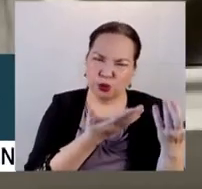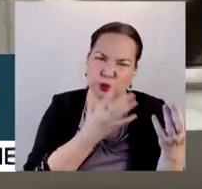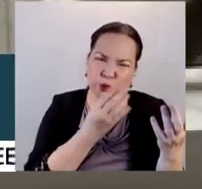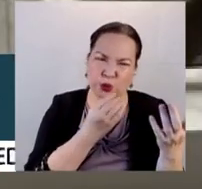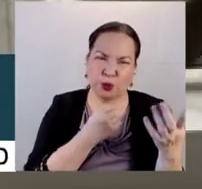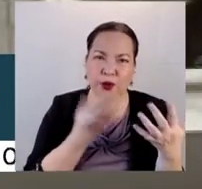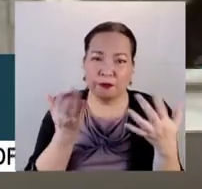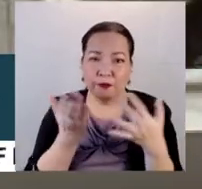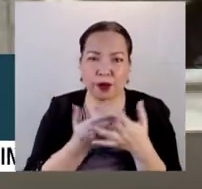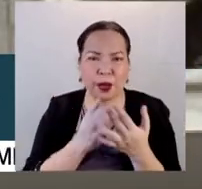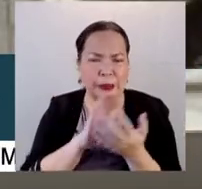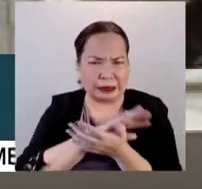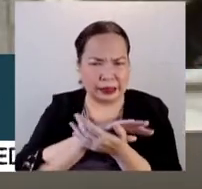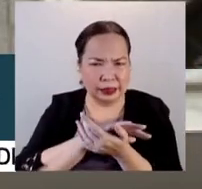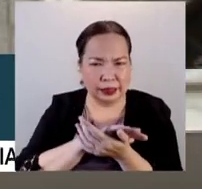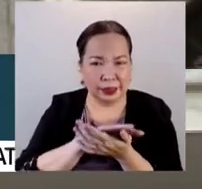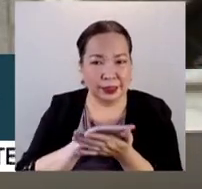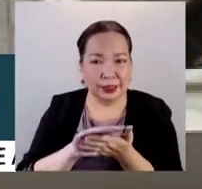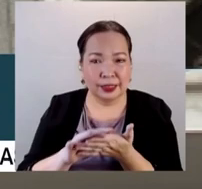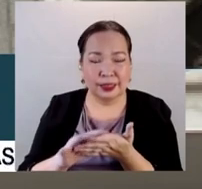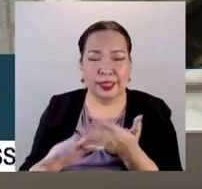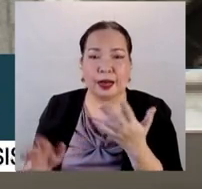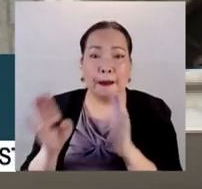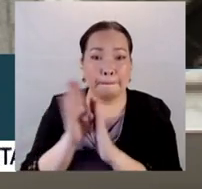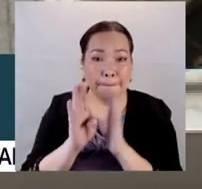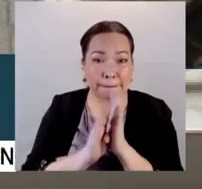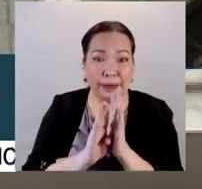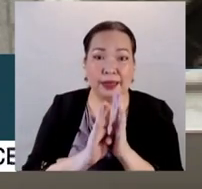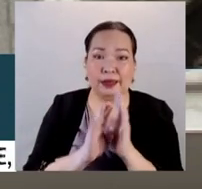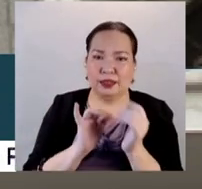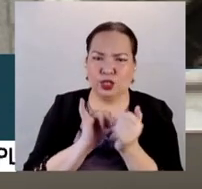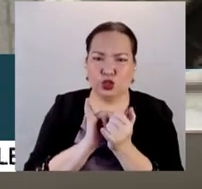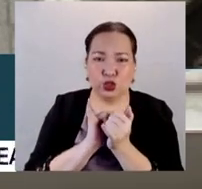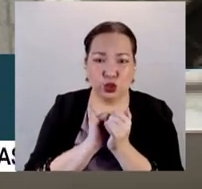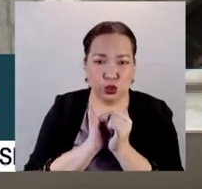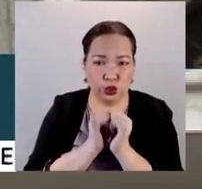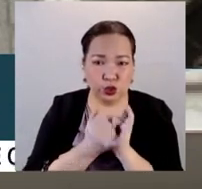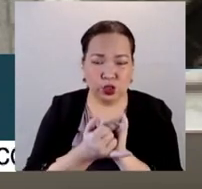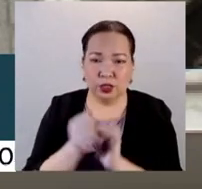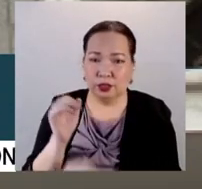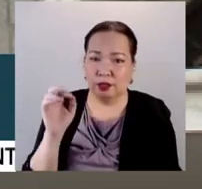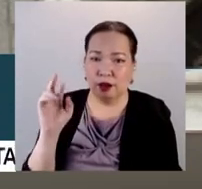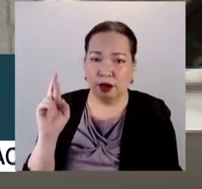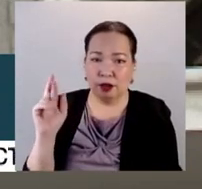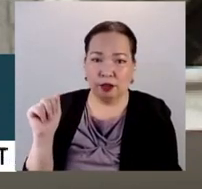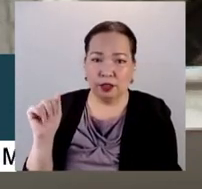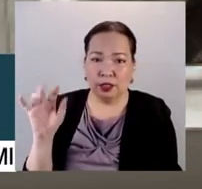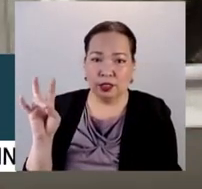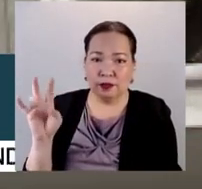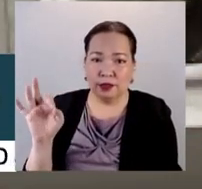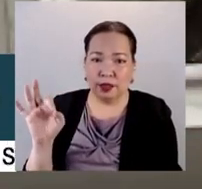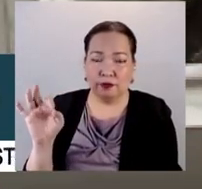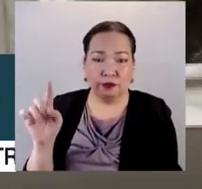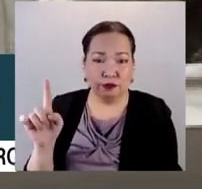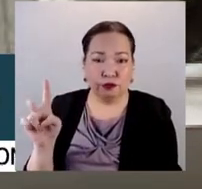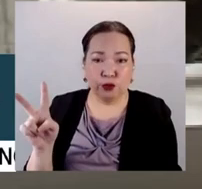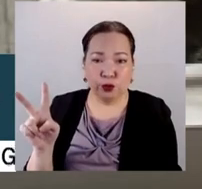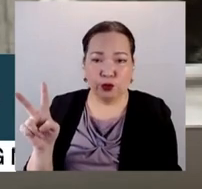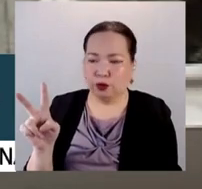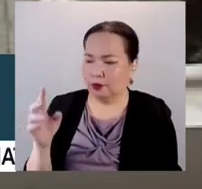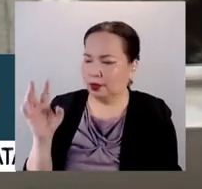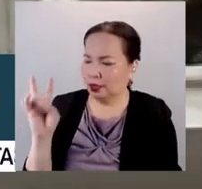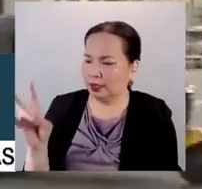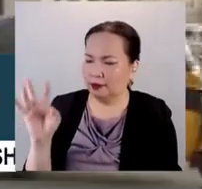file an amended bill or a bill amending the Republic Act 79-41 or the party list law, I will